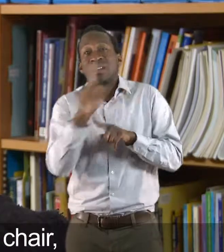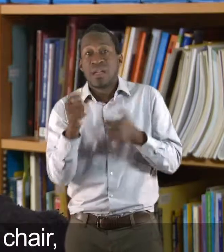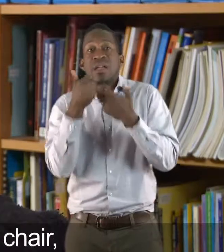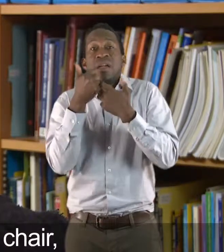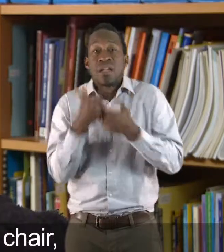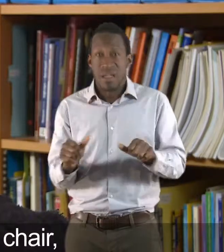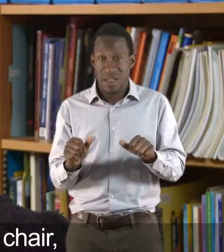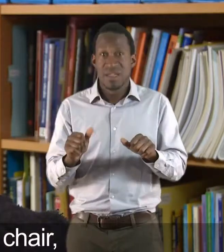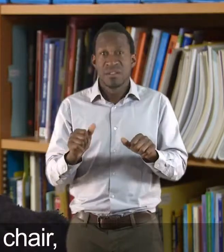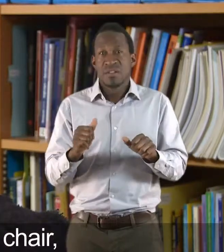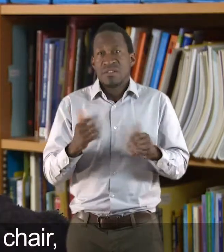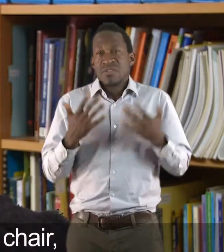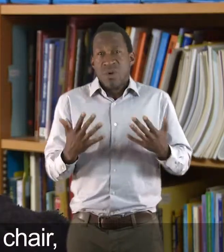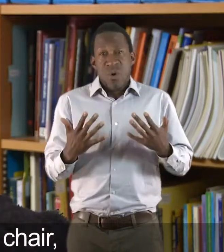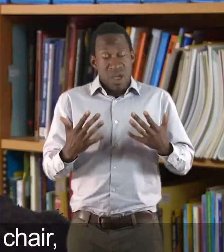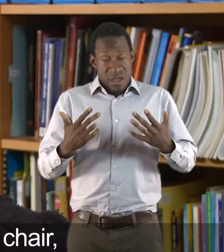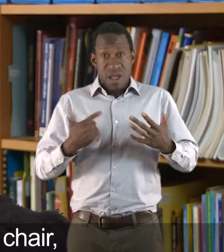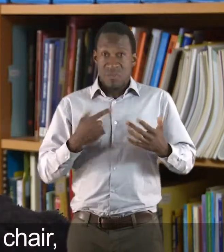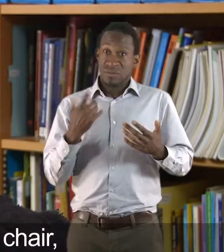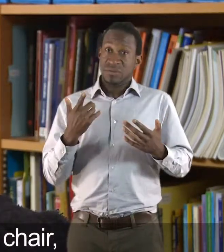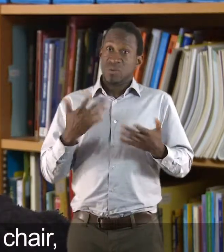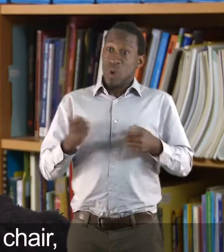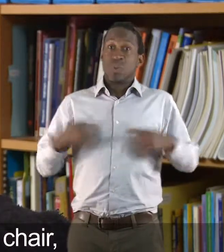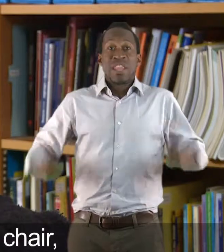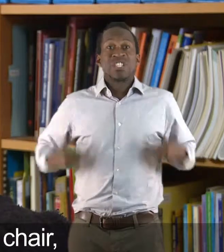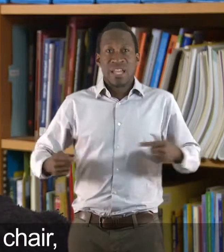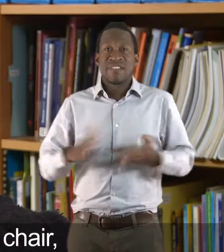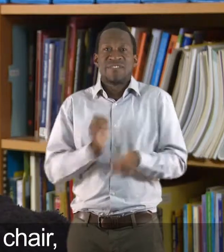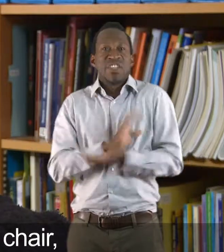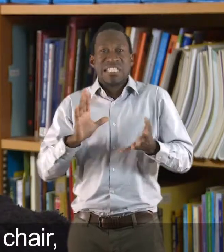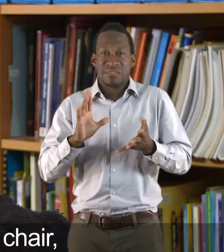And I think once I got my chair, I felt so free. I forgot about physio.